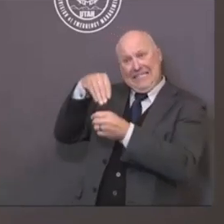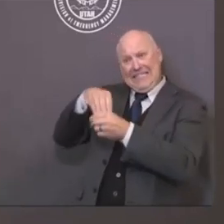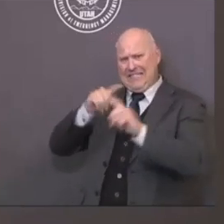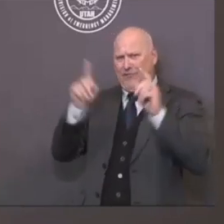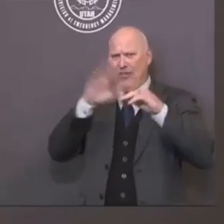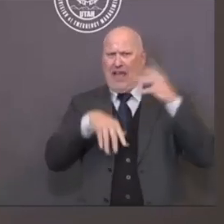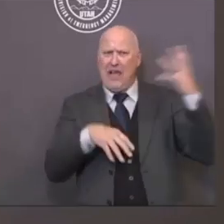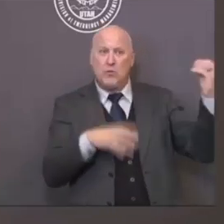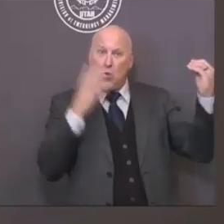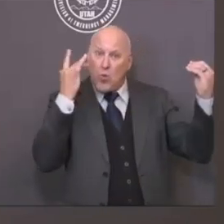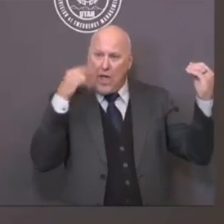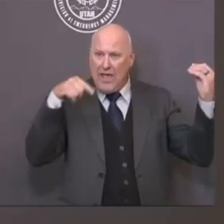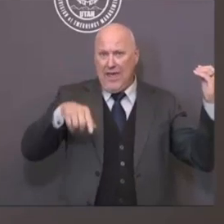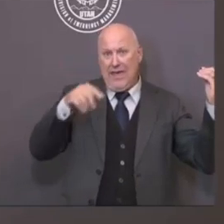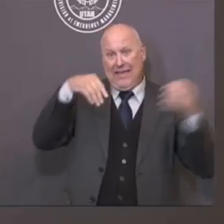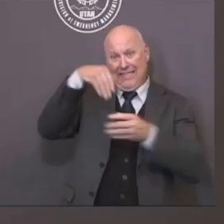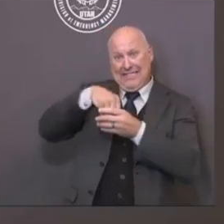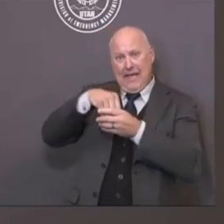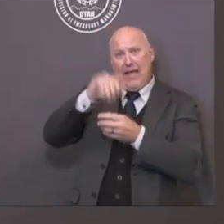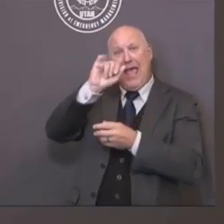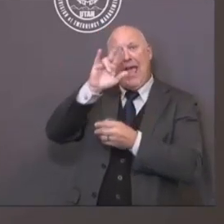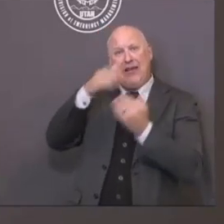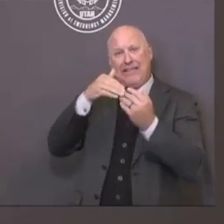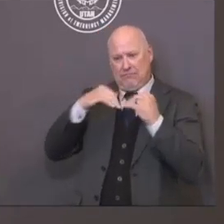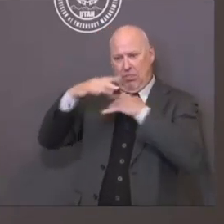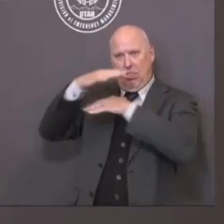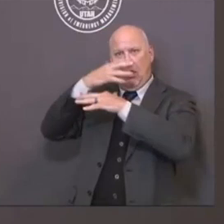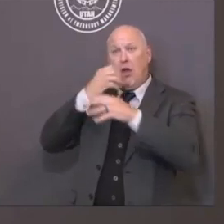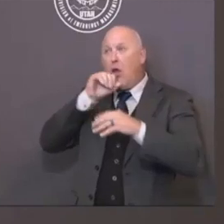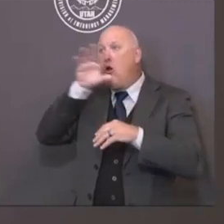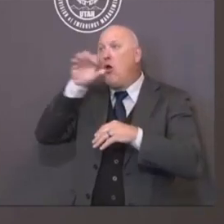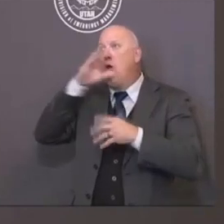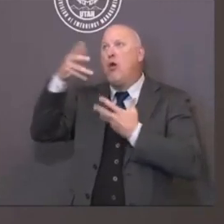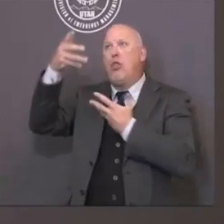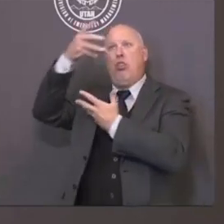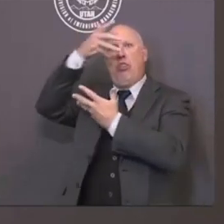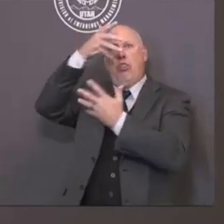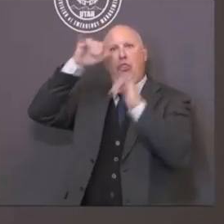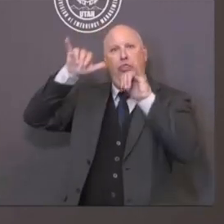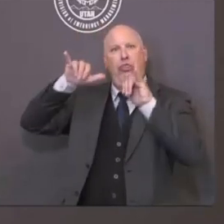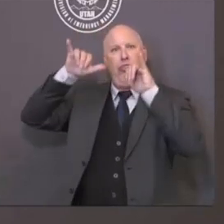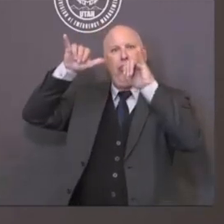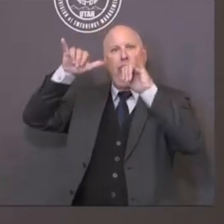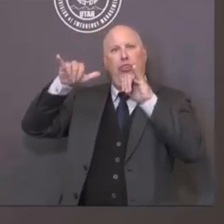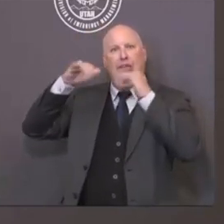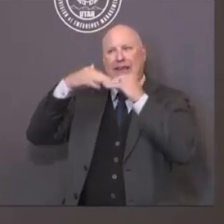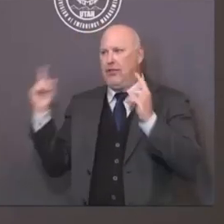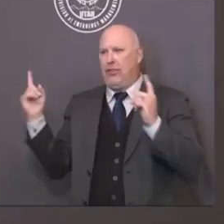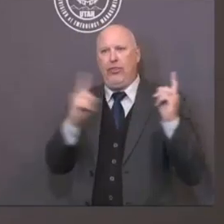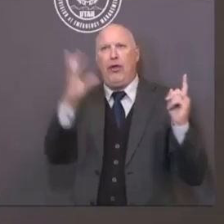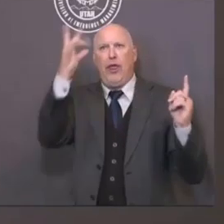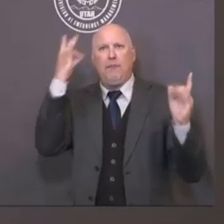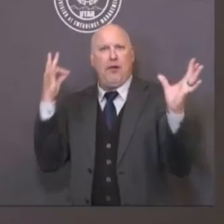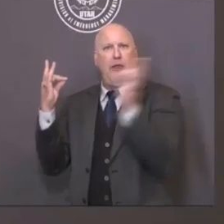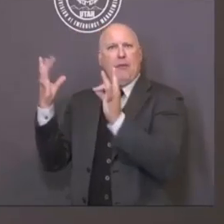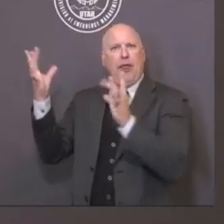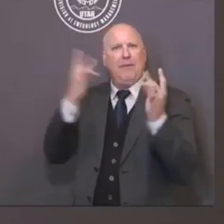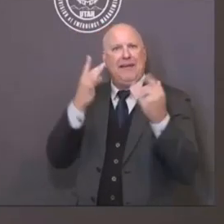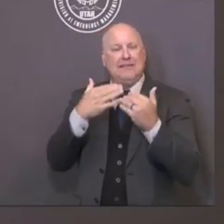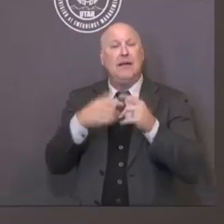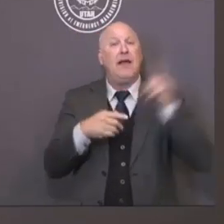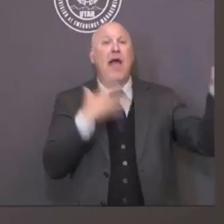COVID-19 is spread with aerosol, the vapors of our breath. As we talk, as we